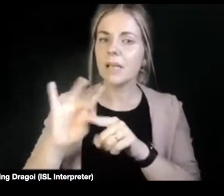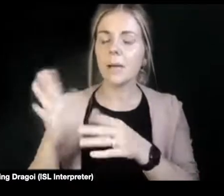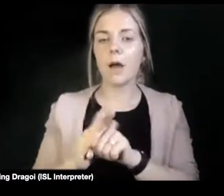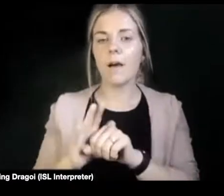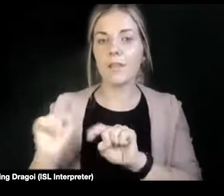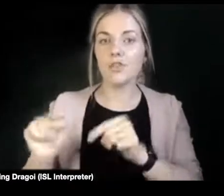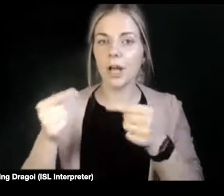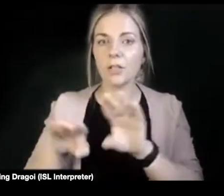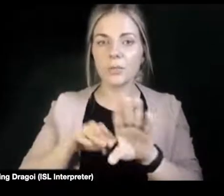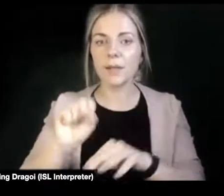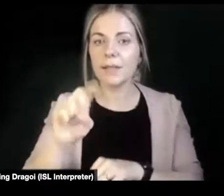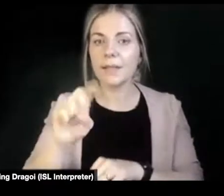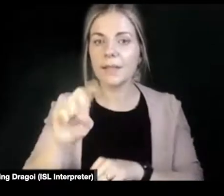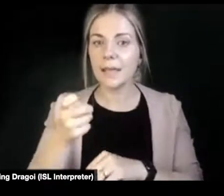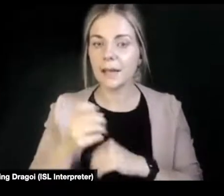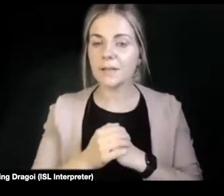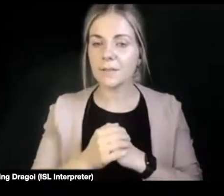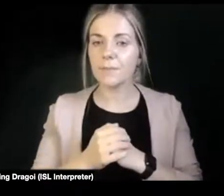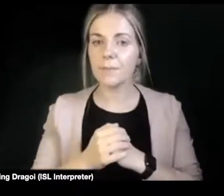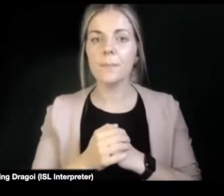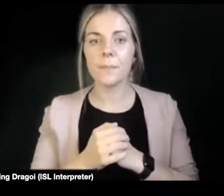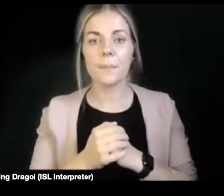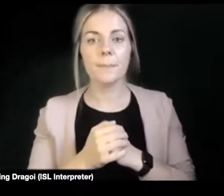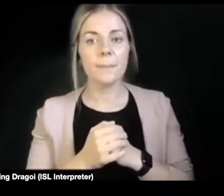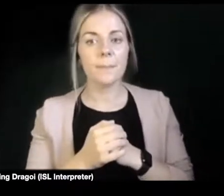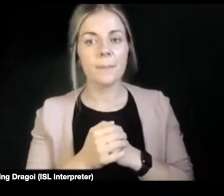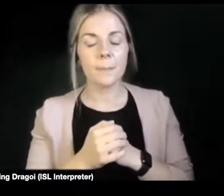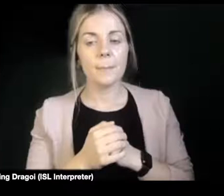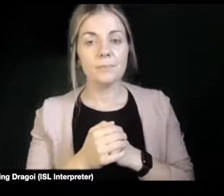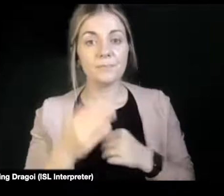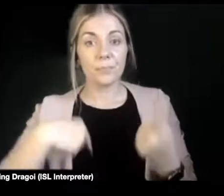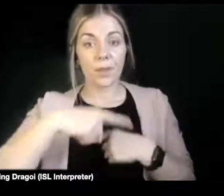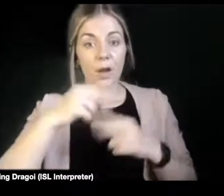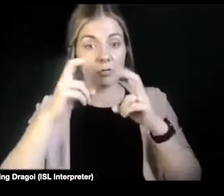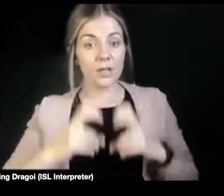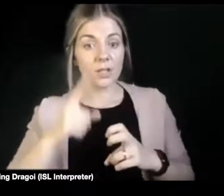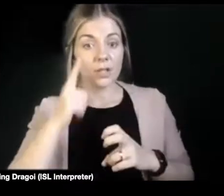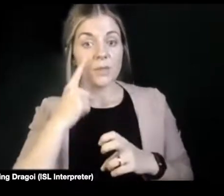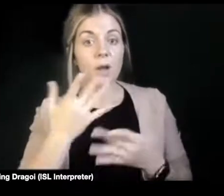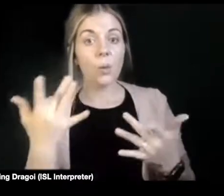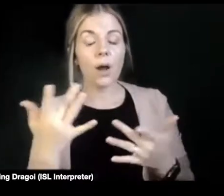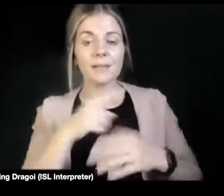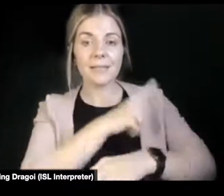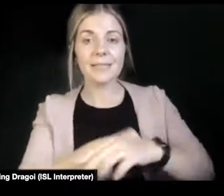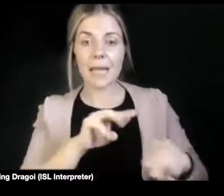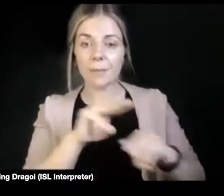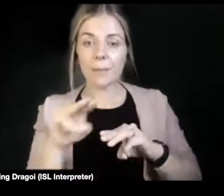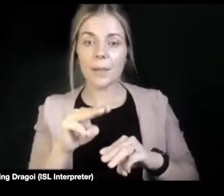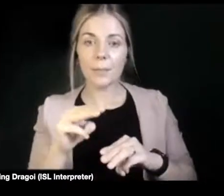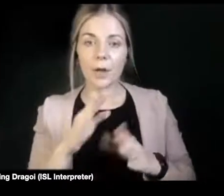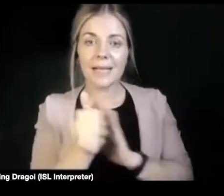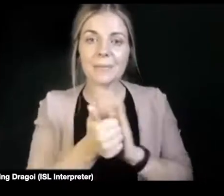children? Yeah, so I think what we saw from our qualitative research was that disabled people experience a lot more intervention in their lives.